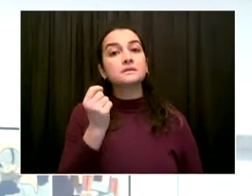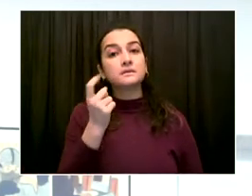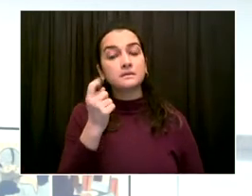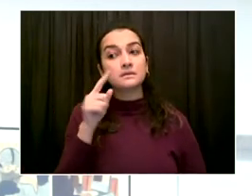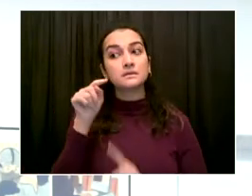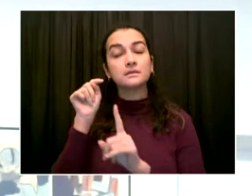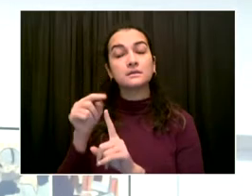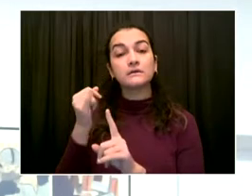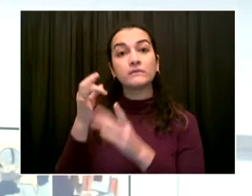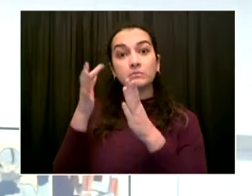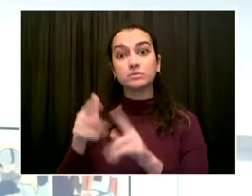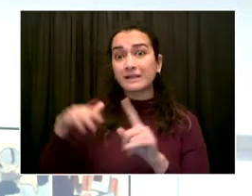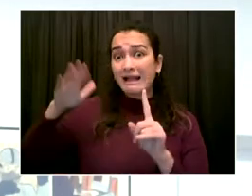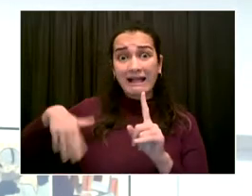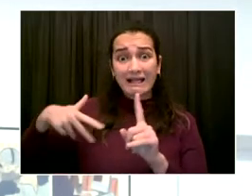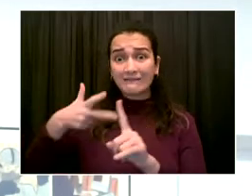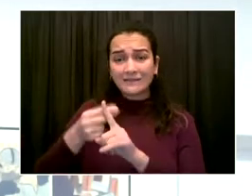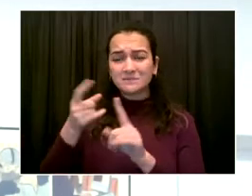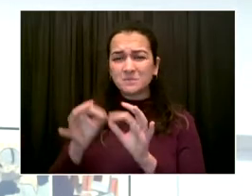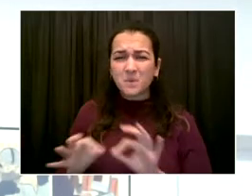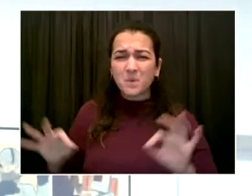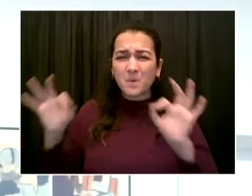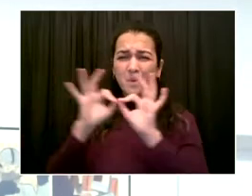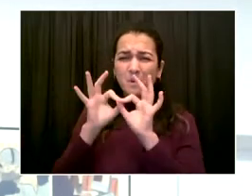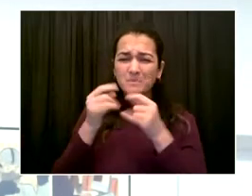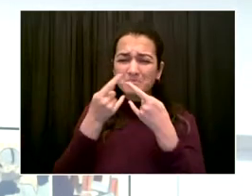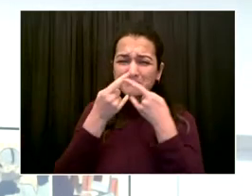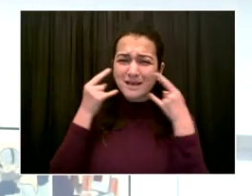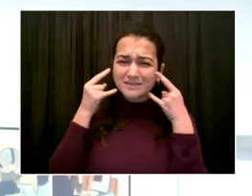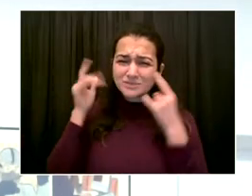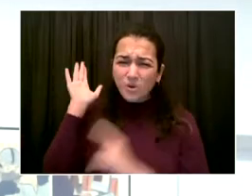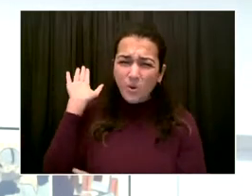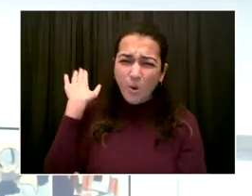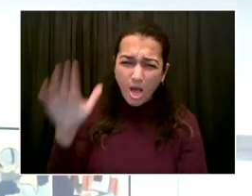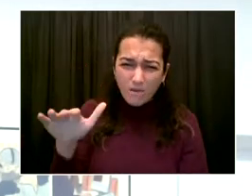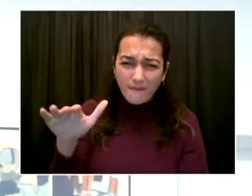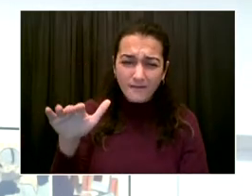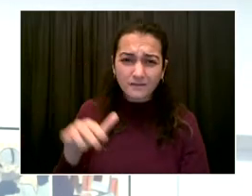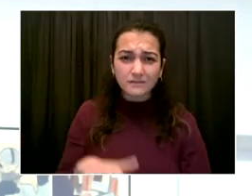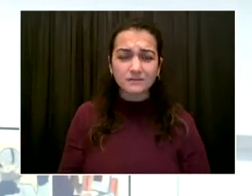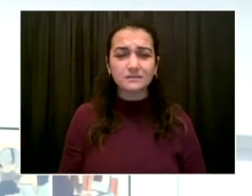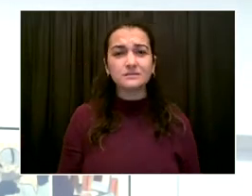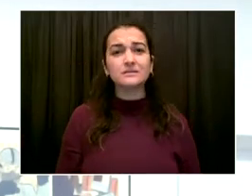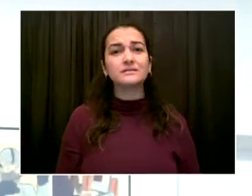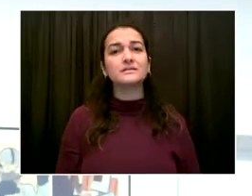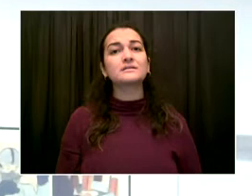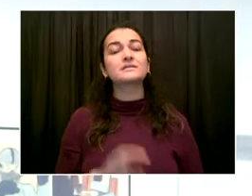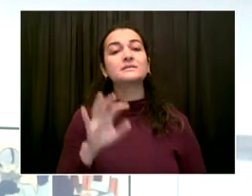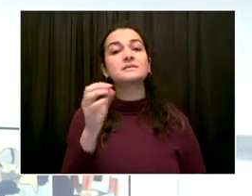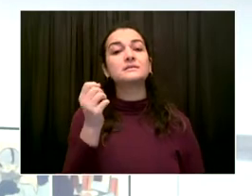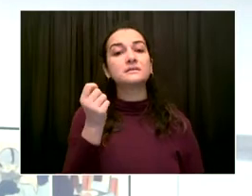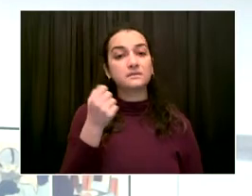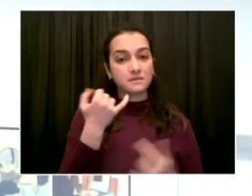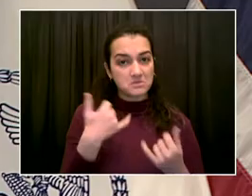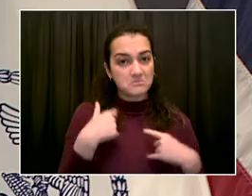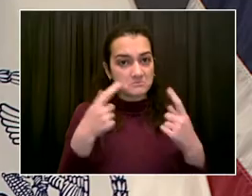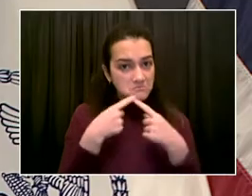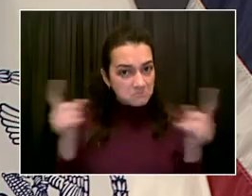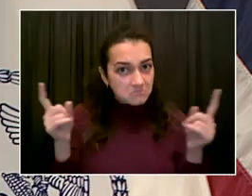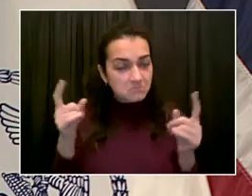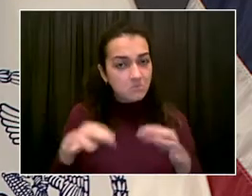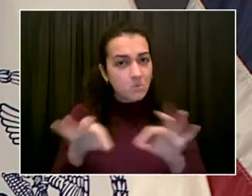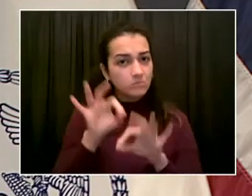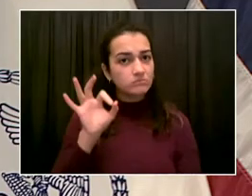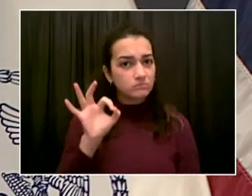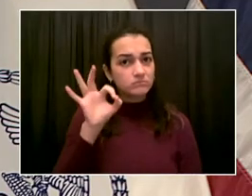that when you're indoors, regardless of whether you're fully vaccinated or not, everyone should be wearing a mask. Thank you, go